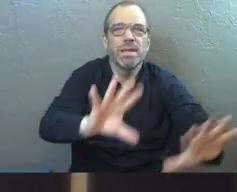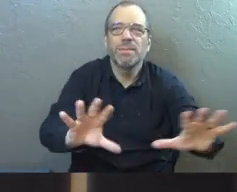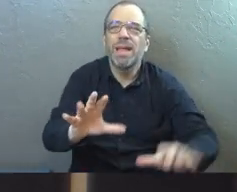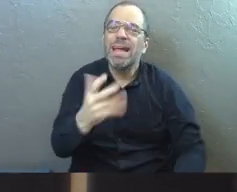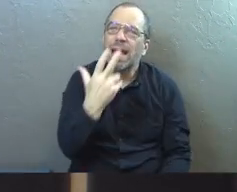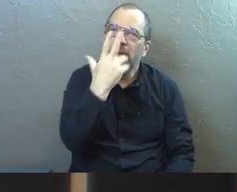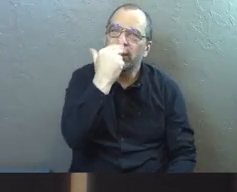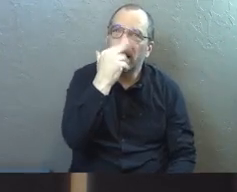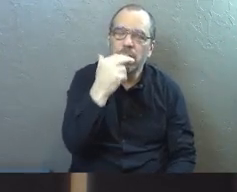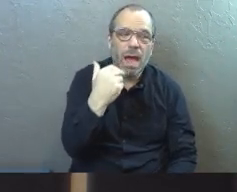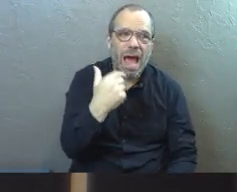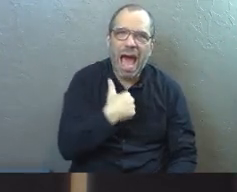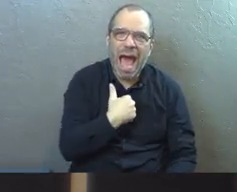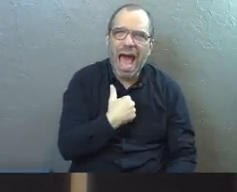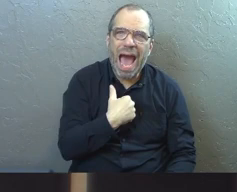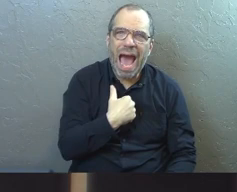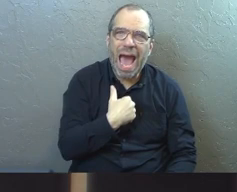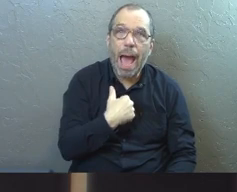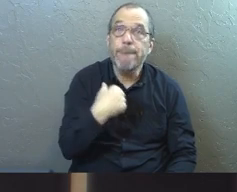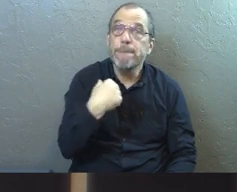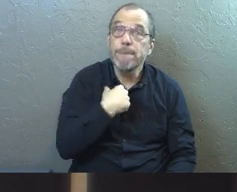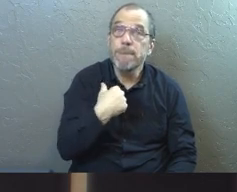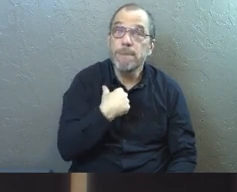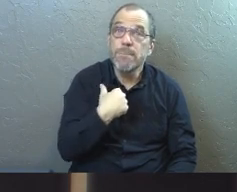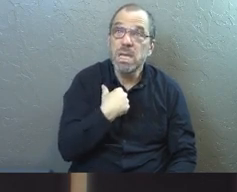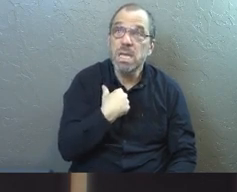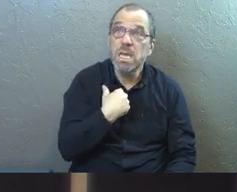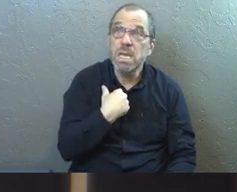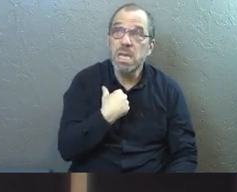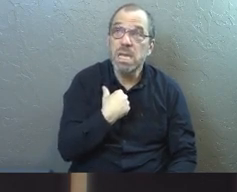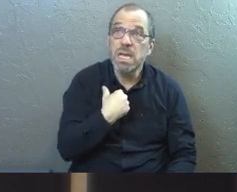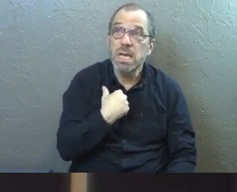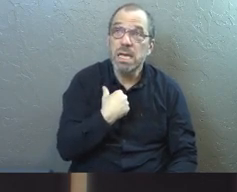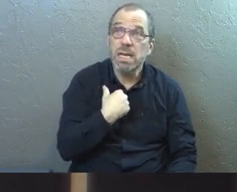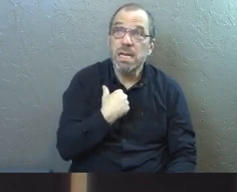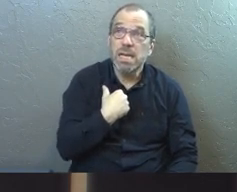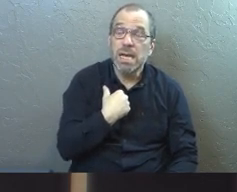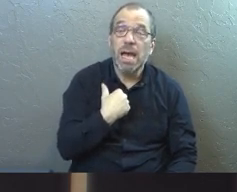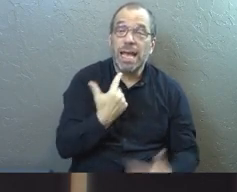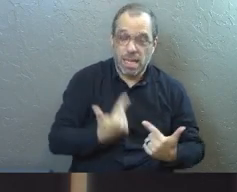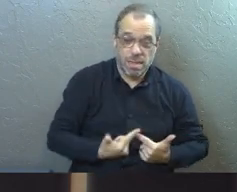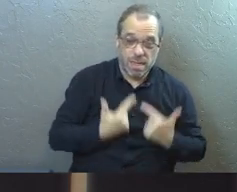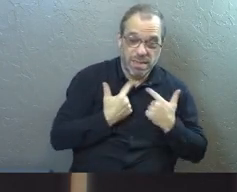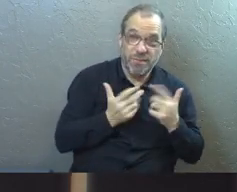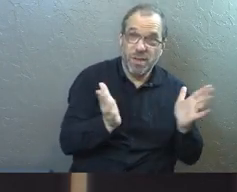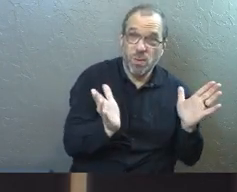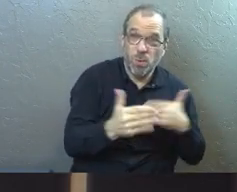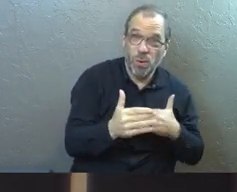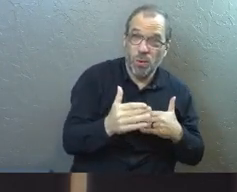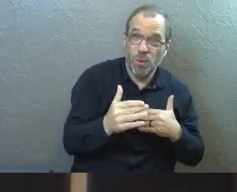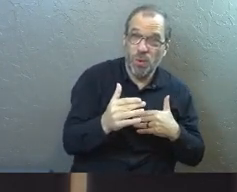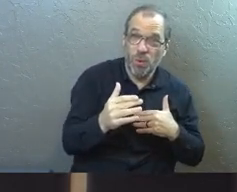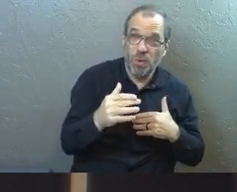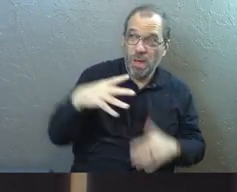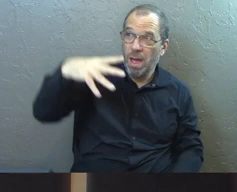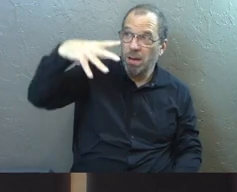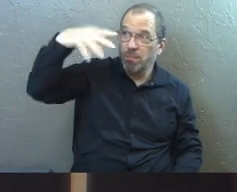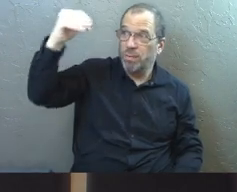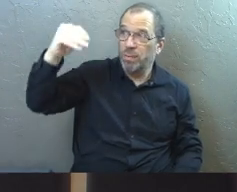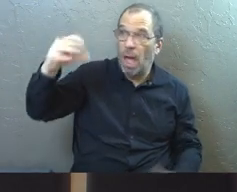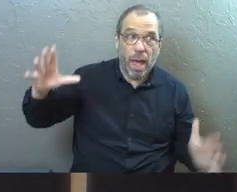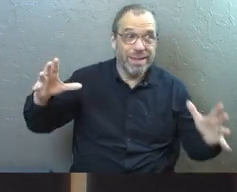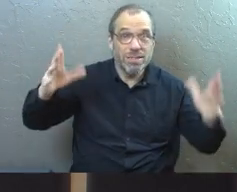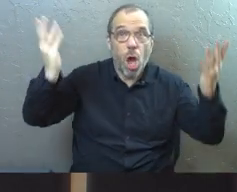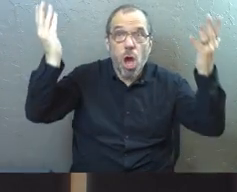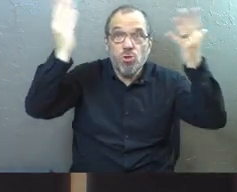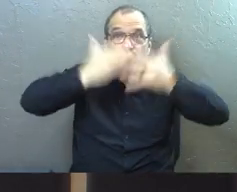was laughing because I am never faster than when I have to turn off the light in the living room at night. And then there are no other